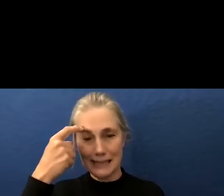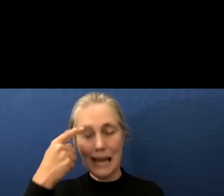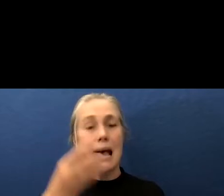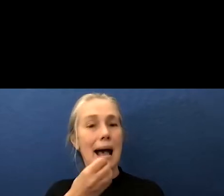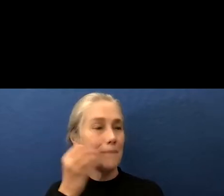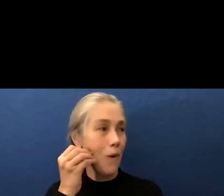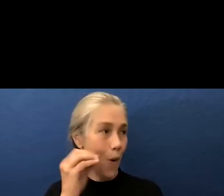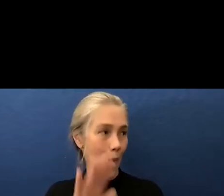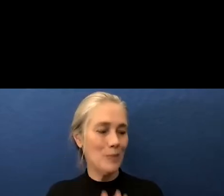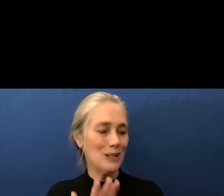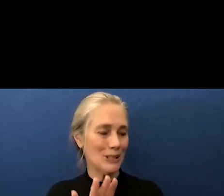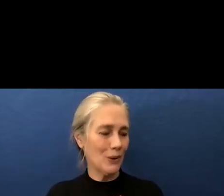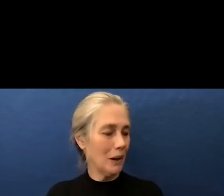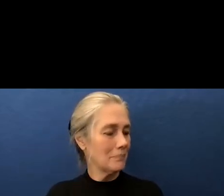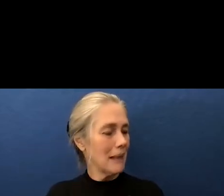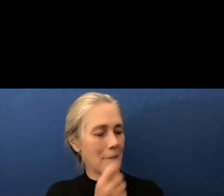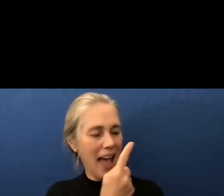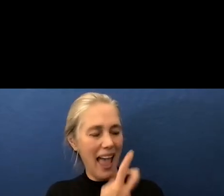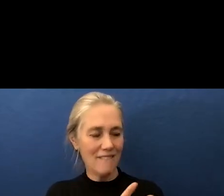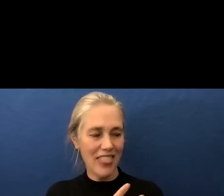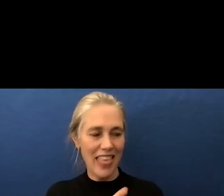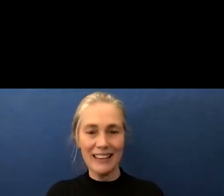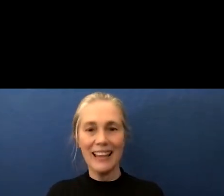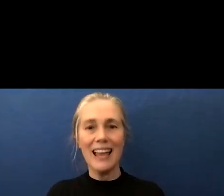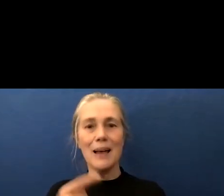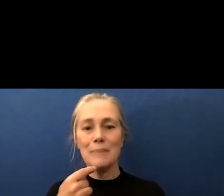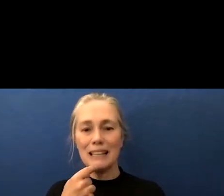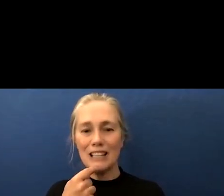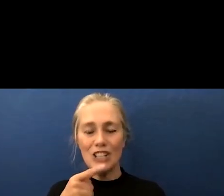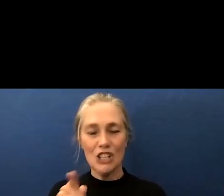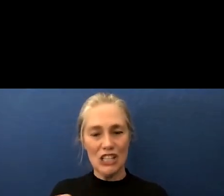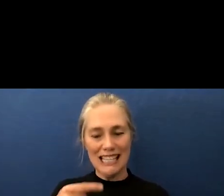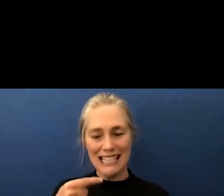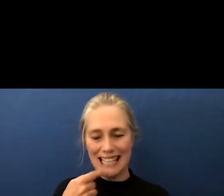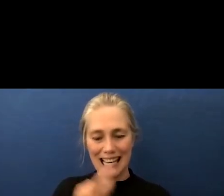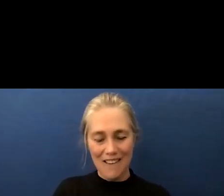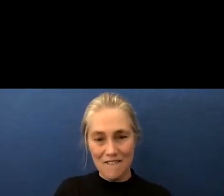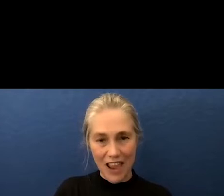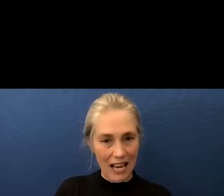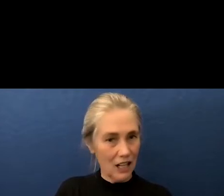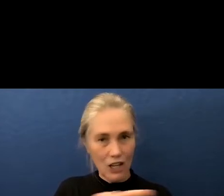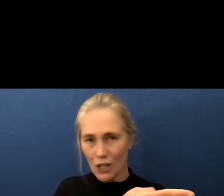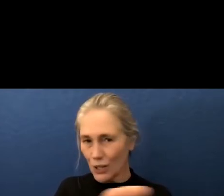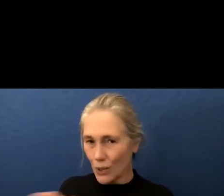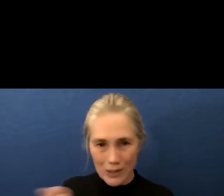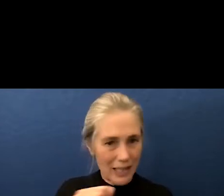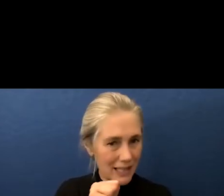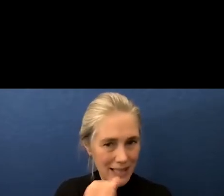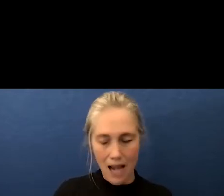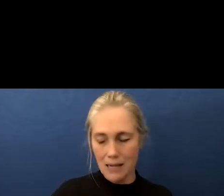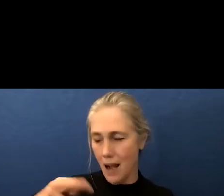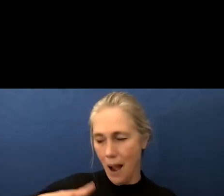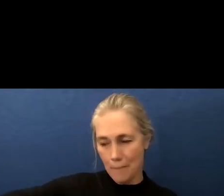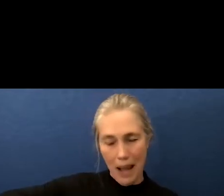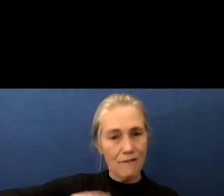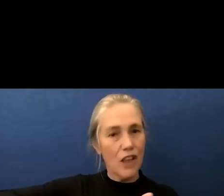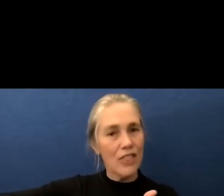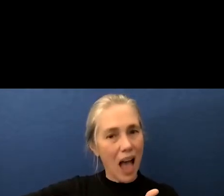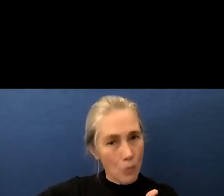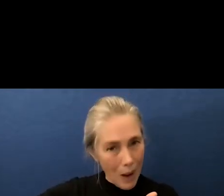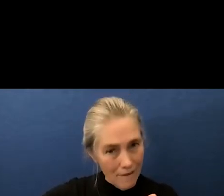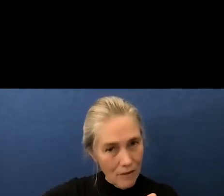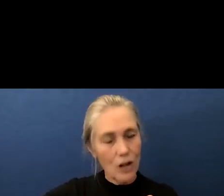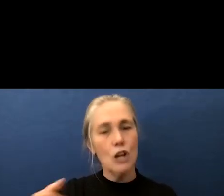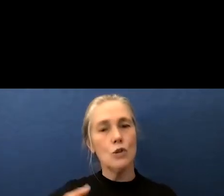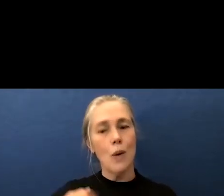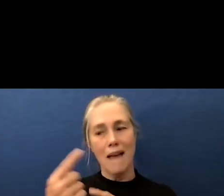my daughter 15 year old because she did fail zoom as you did not apply for the waiver to have them in person